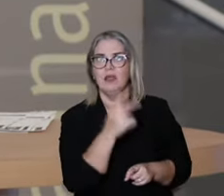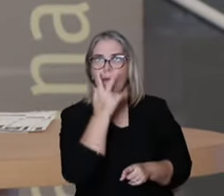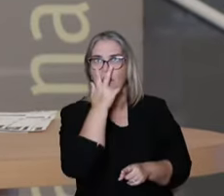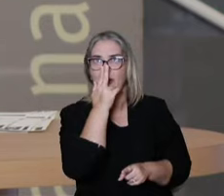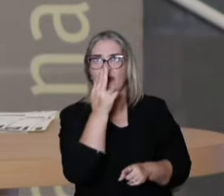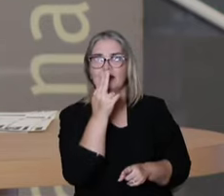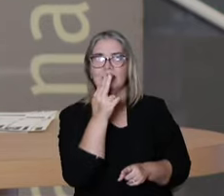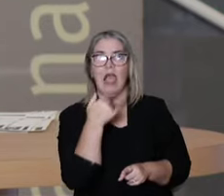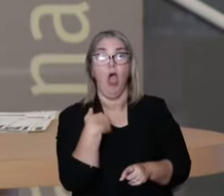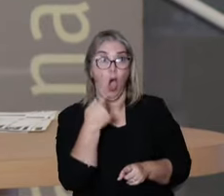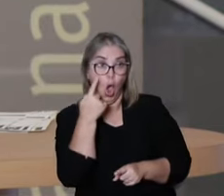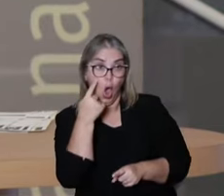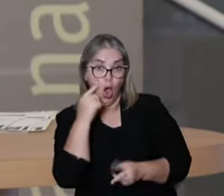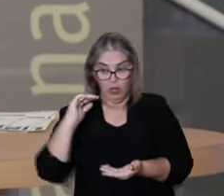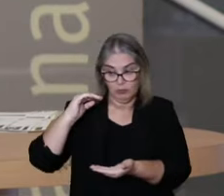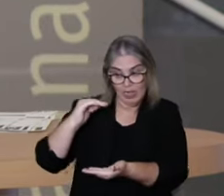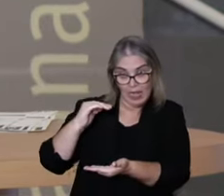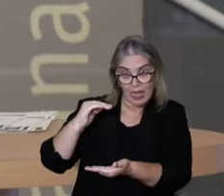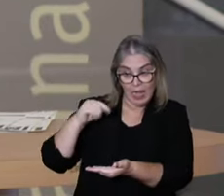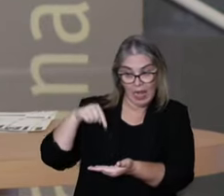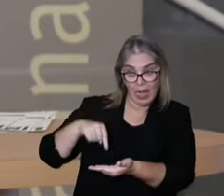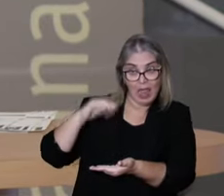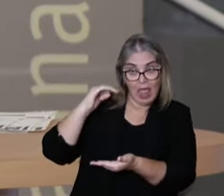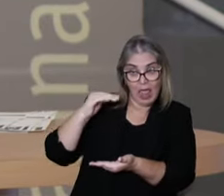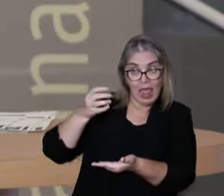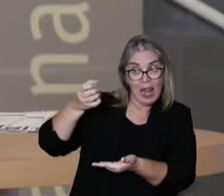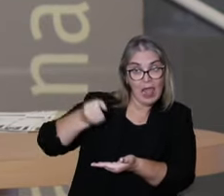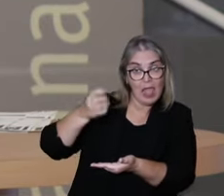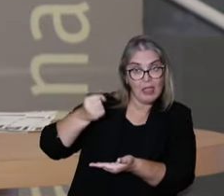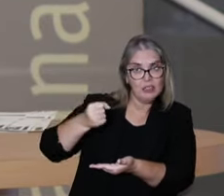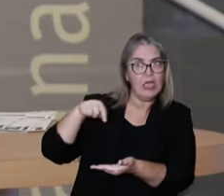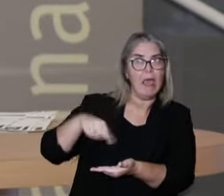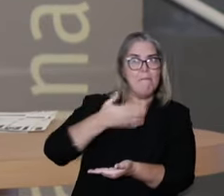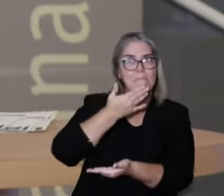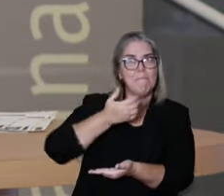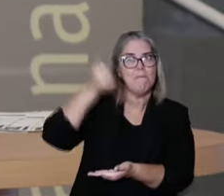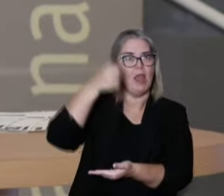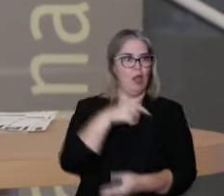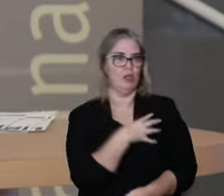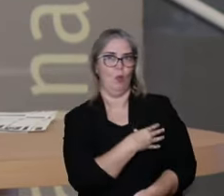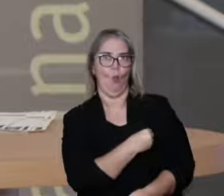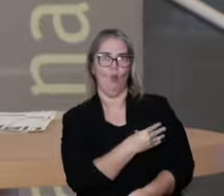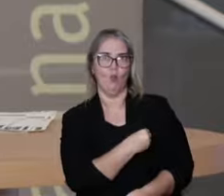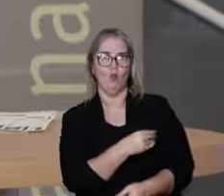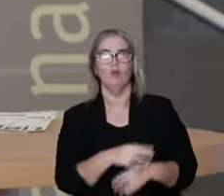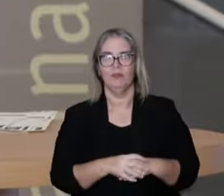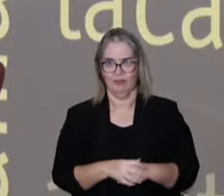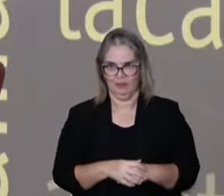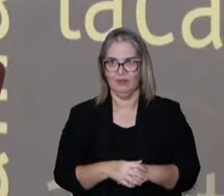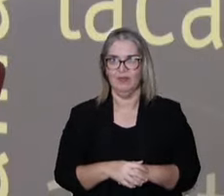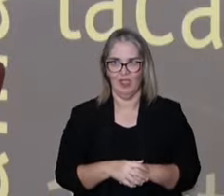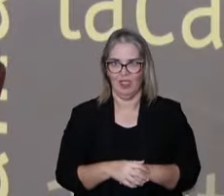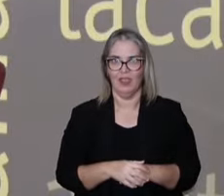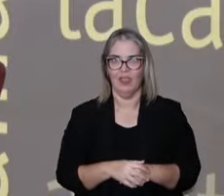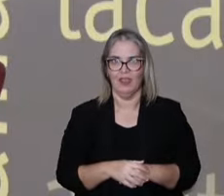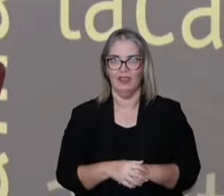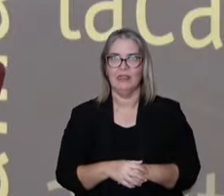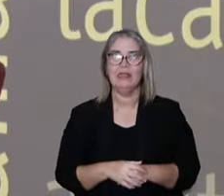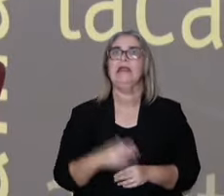contributing to the decrease of the culture of the breastfeeding. So a lot of us went through a part of our lives